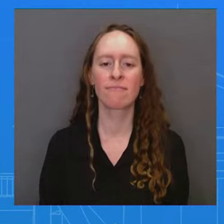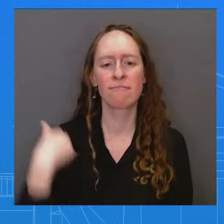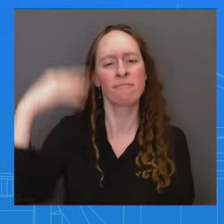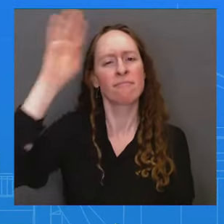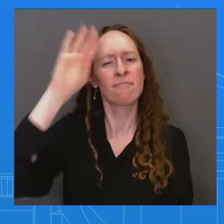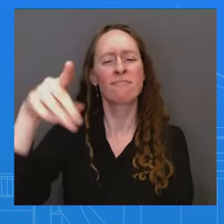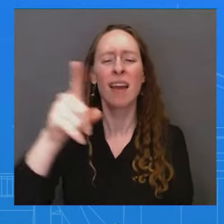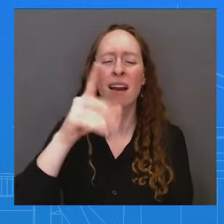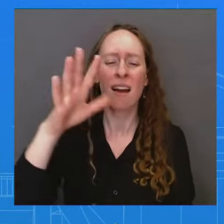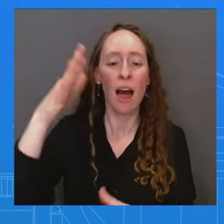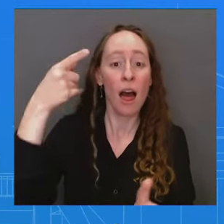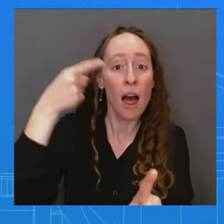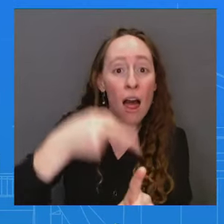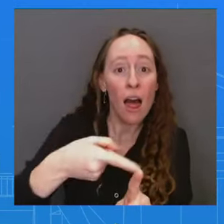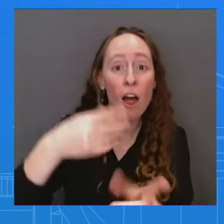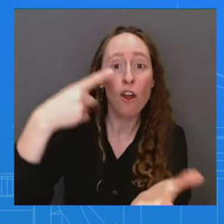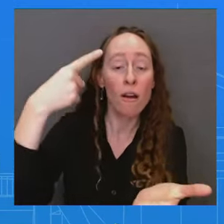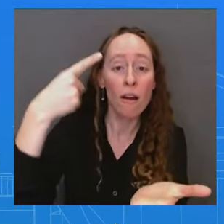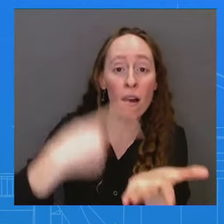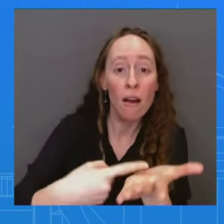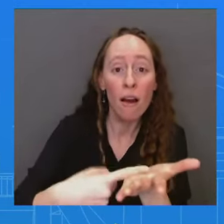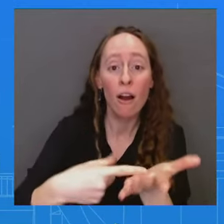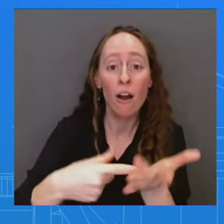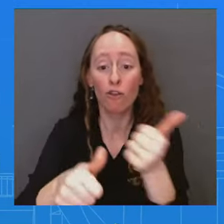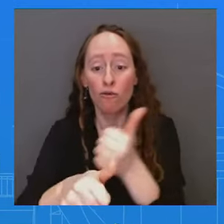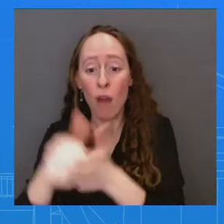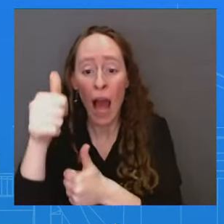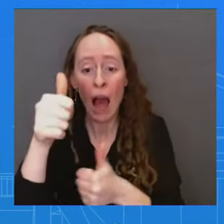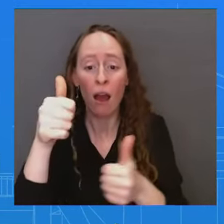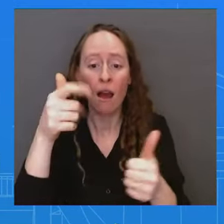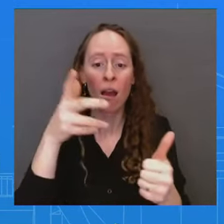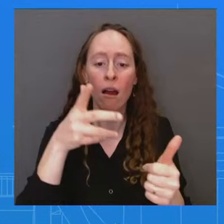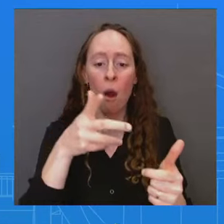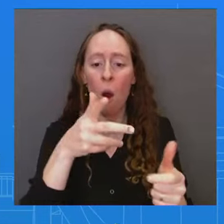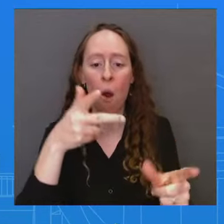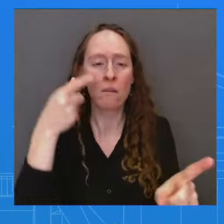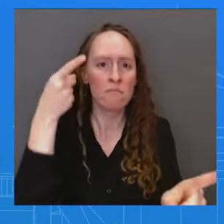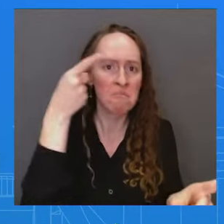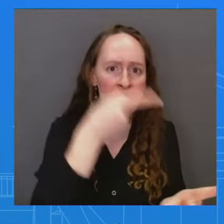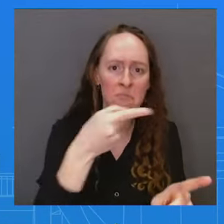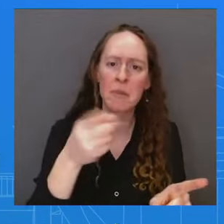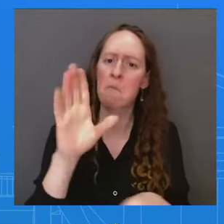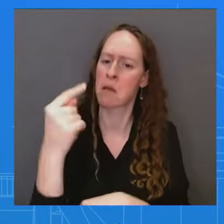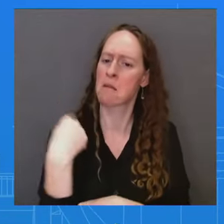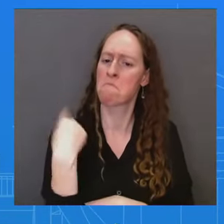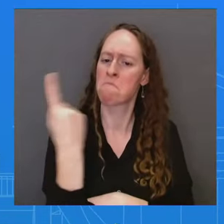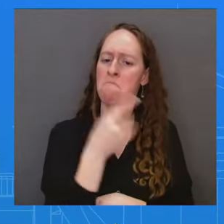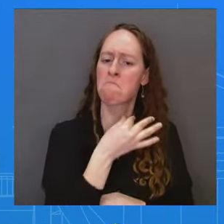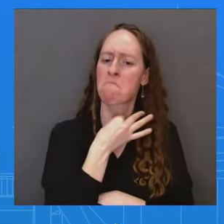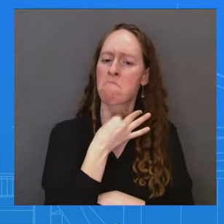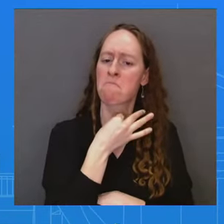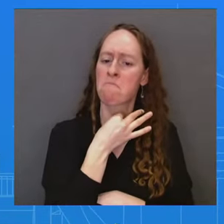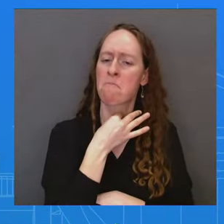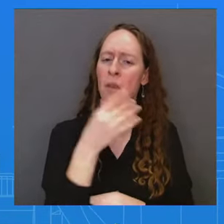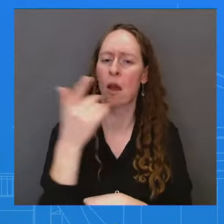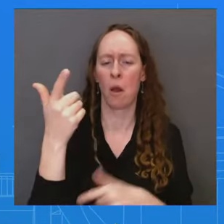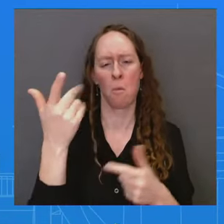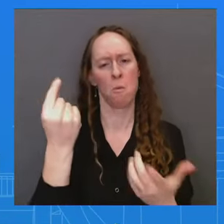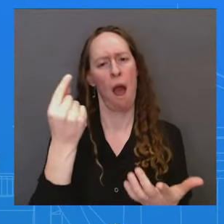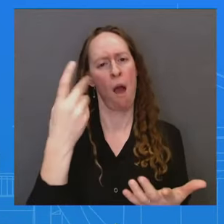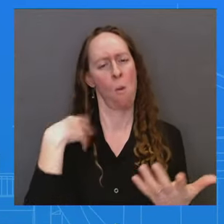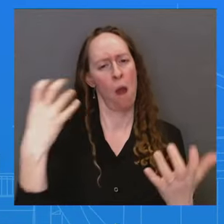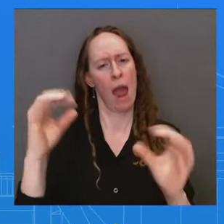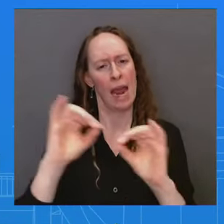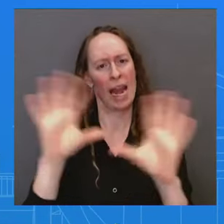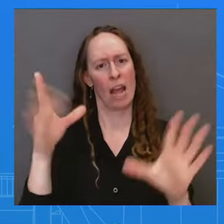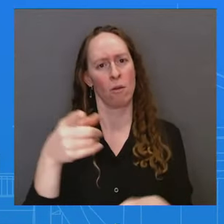any red lines or steps that the U.S. would not take or would not be a part of that you could outline? Mr. No. The Do those